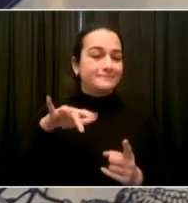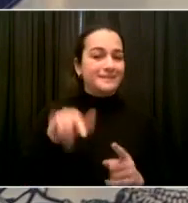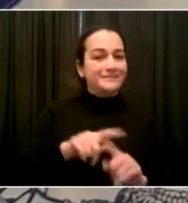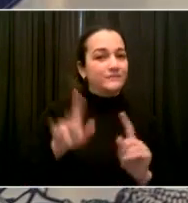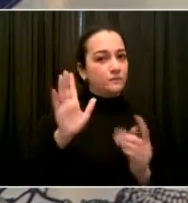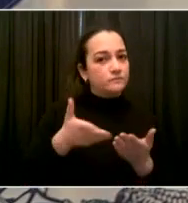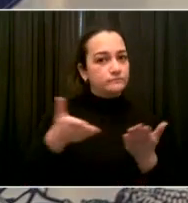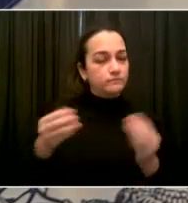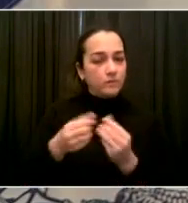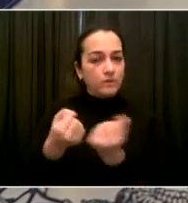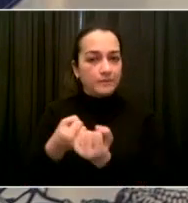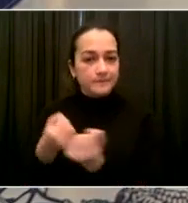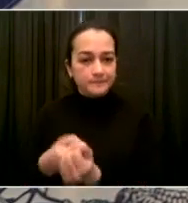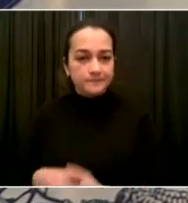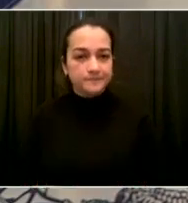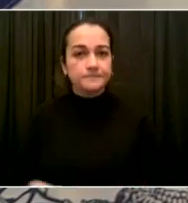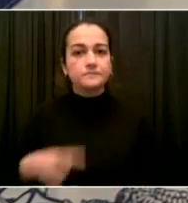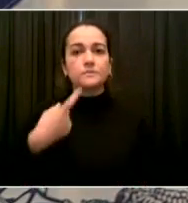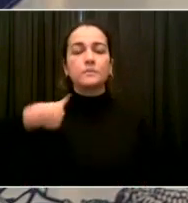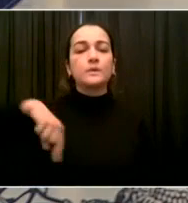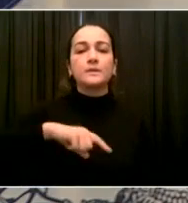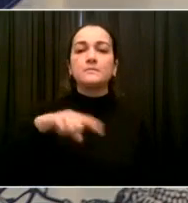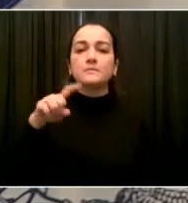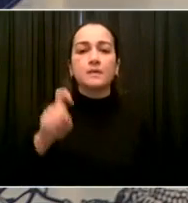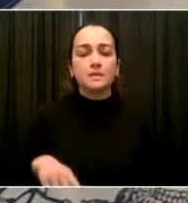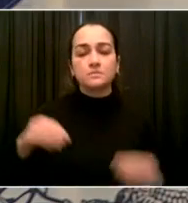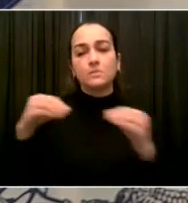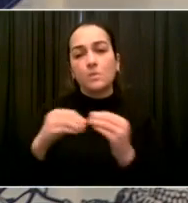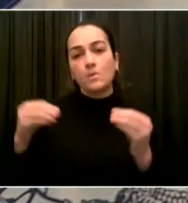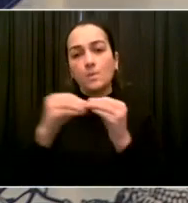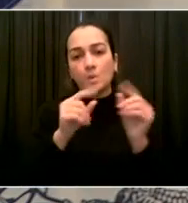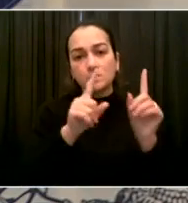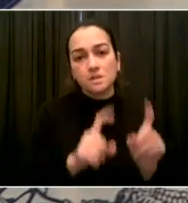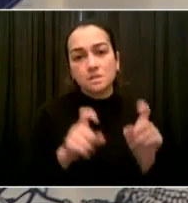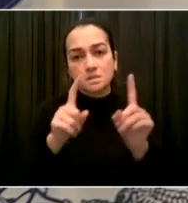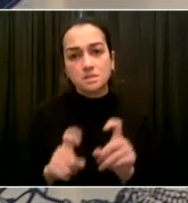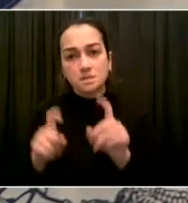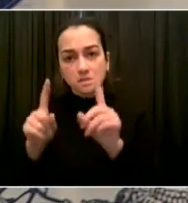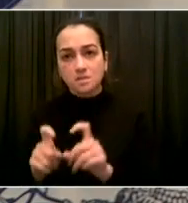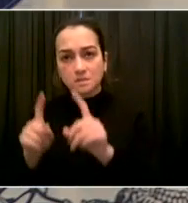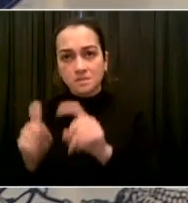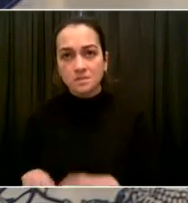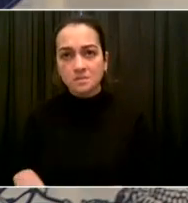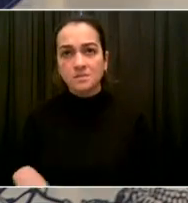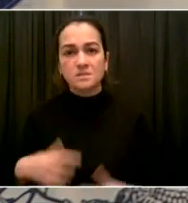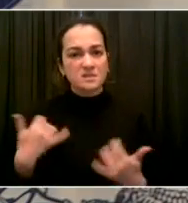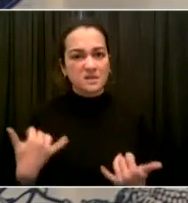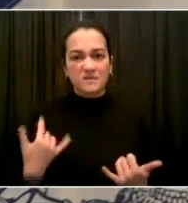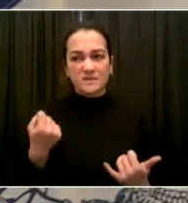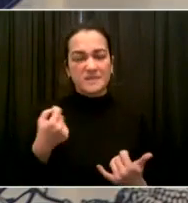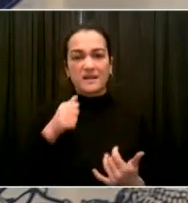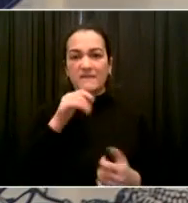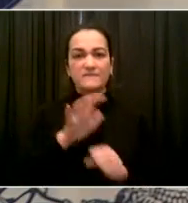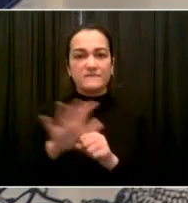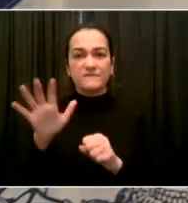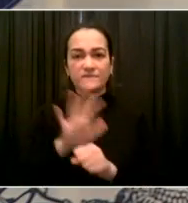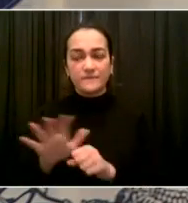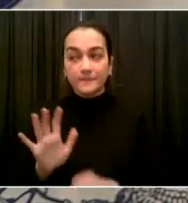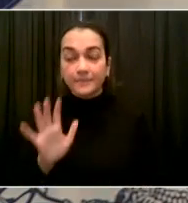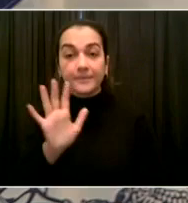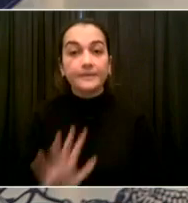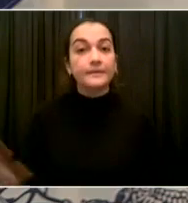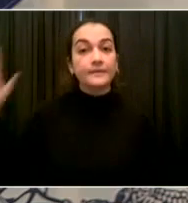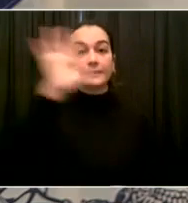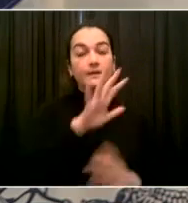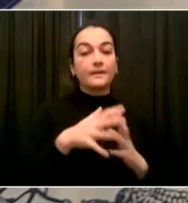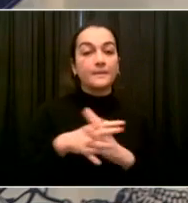country, testing is going up suddenly. And we're seeing a supply problem that needs to be addressed. And we're working on that working with the White House,